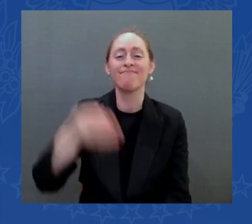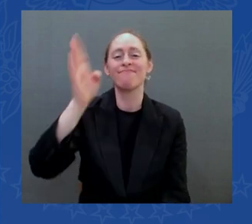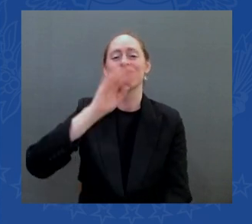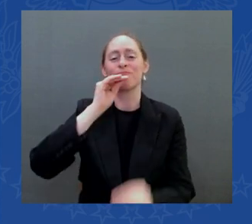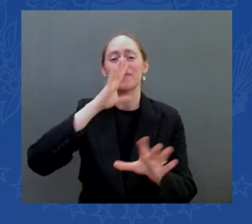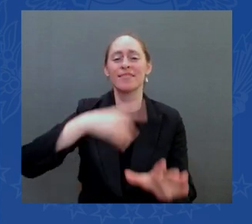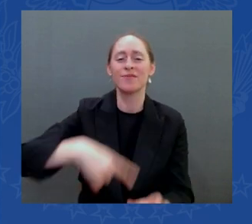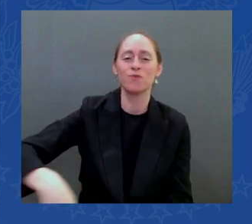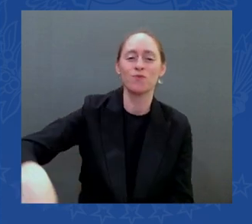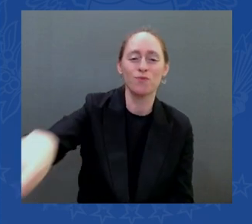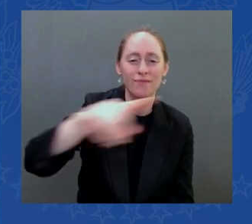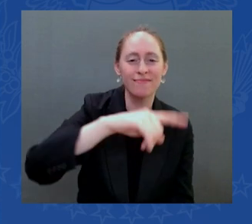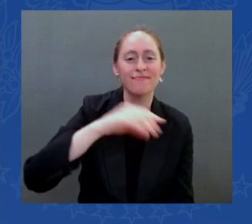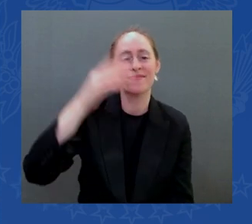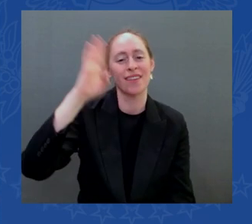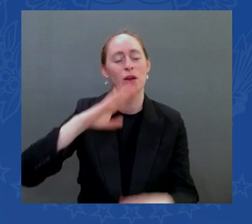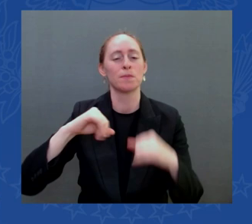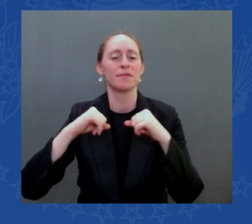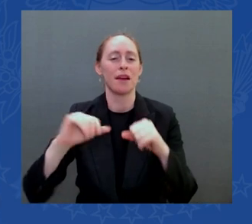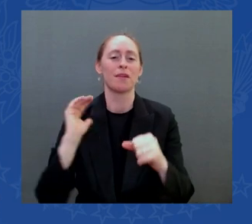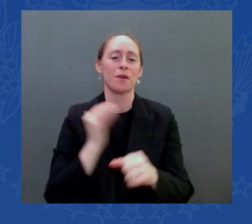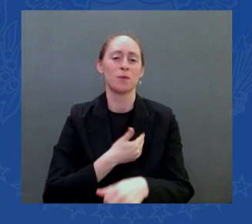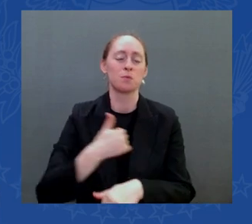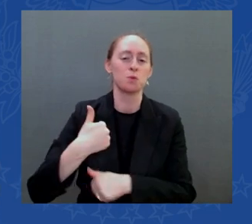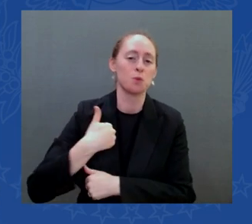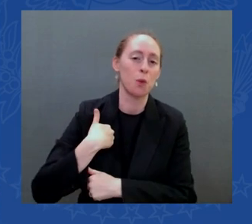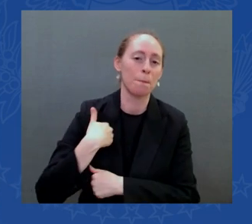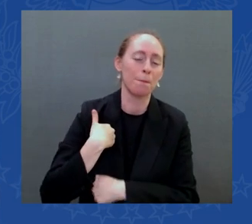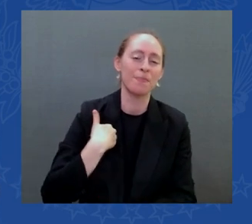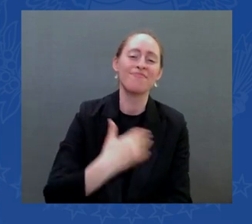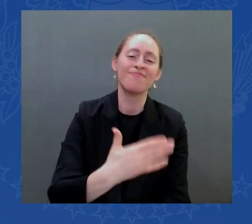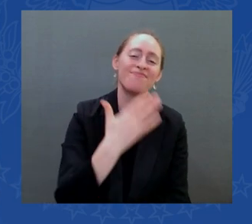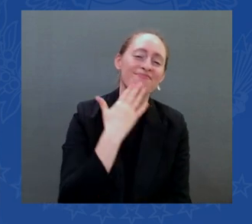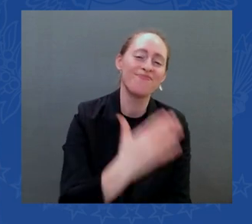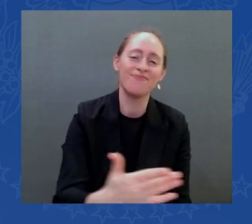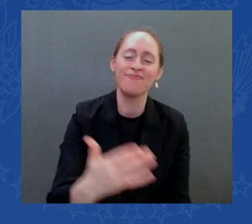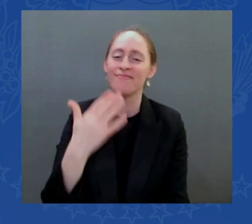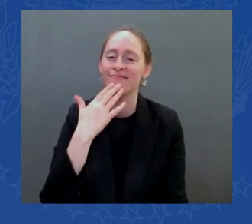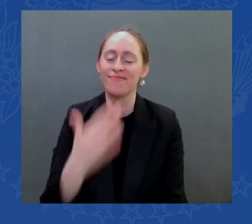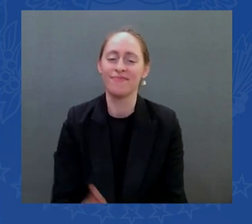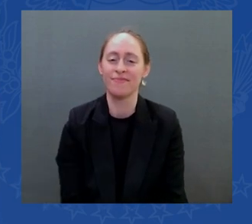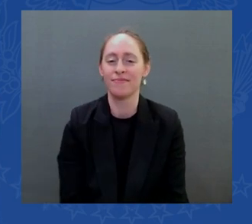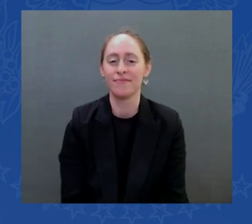you thank you you so so so so so you.